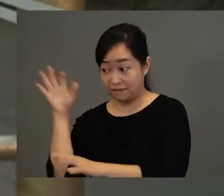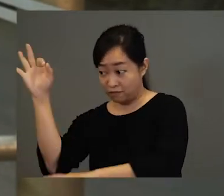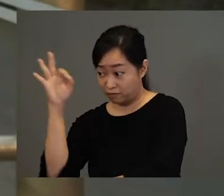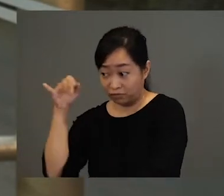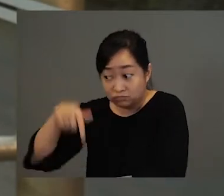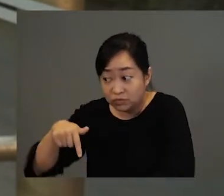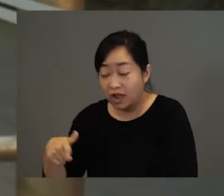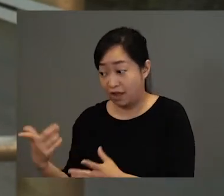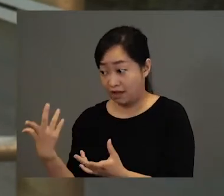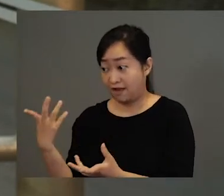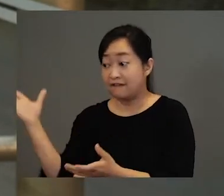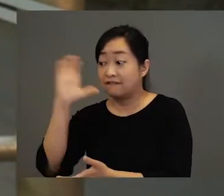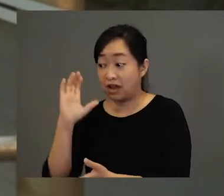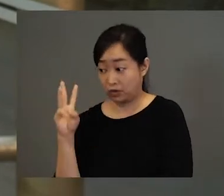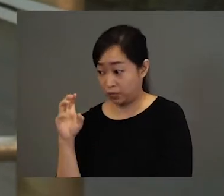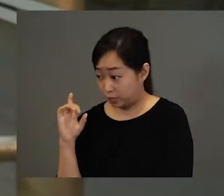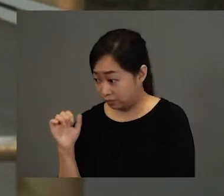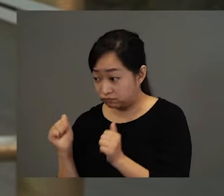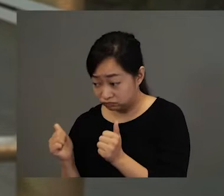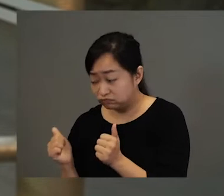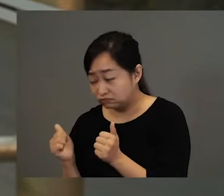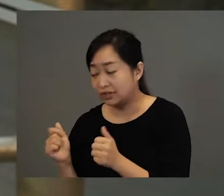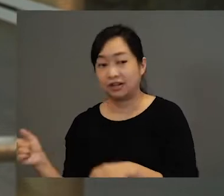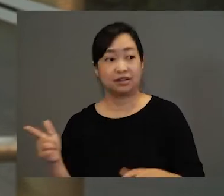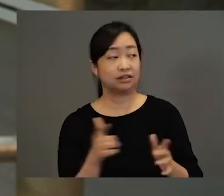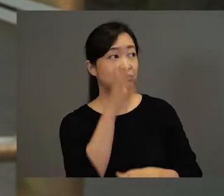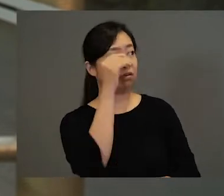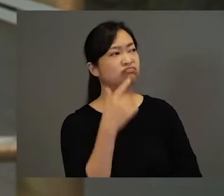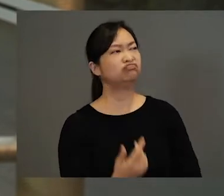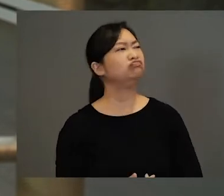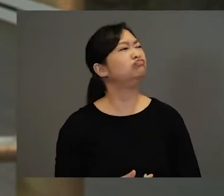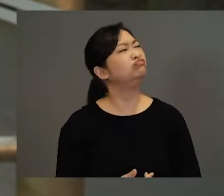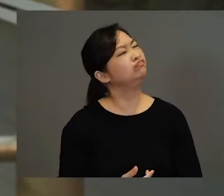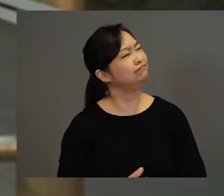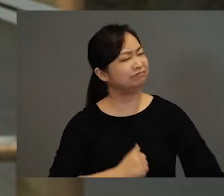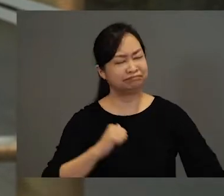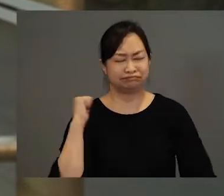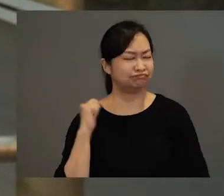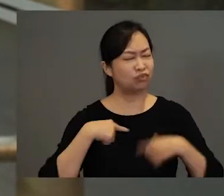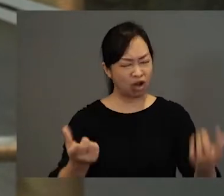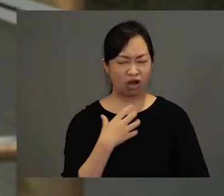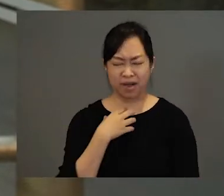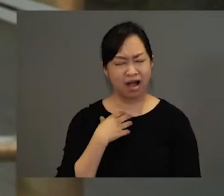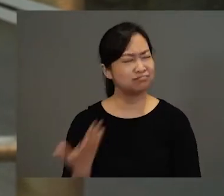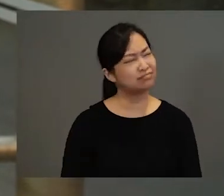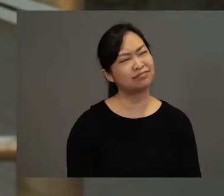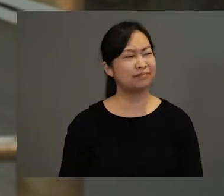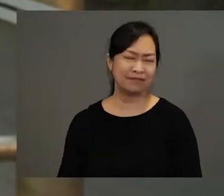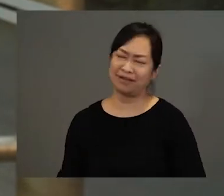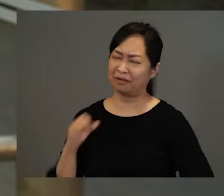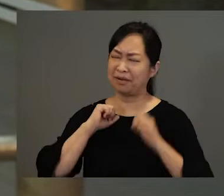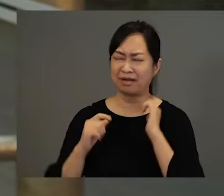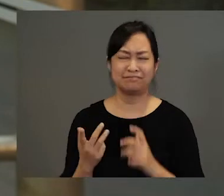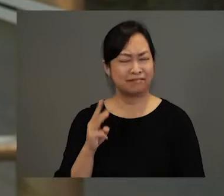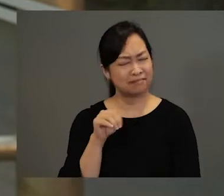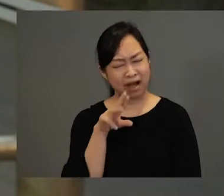go into the forest and find some wood. Oh, the little boy, he refused to go. He complained, he grumbled,